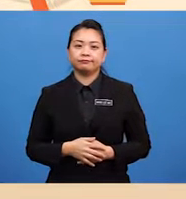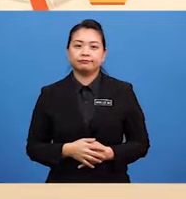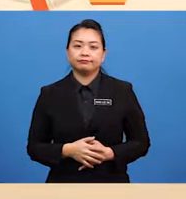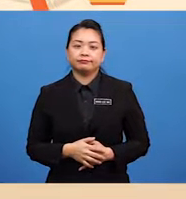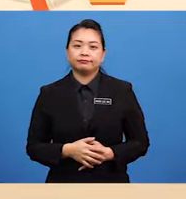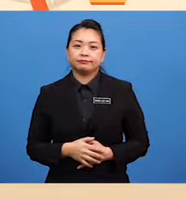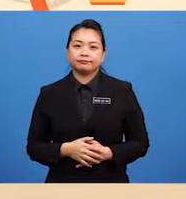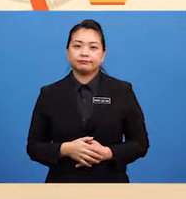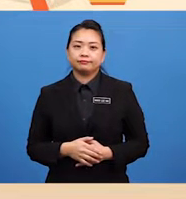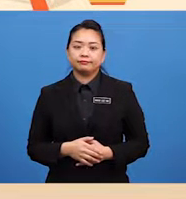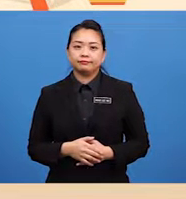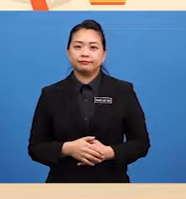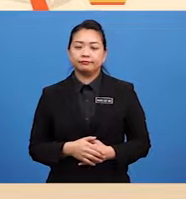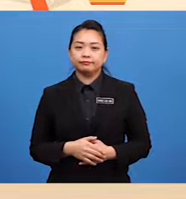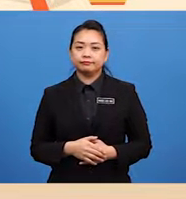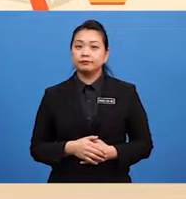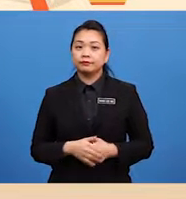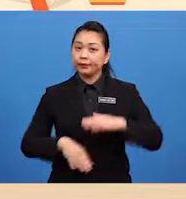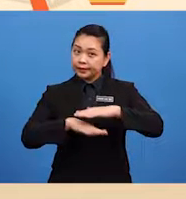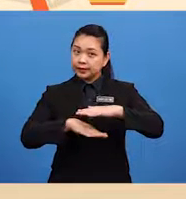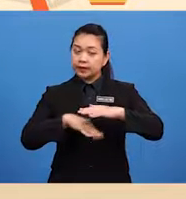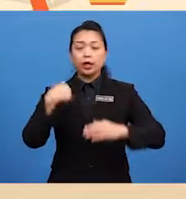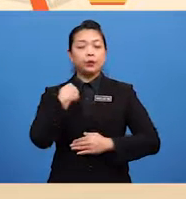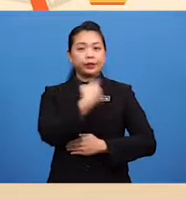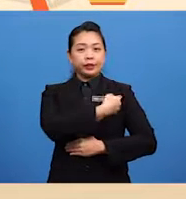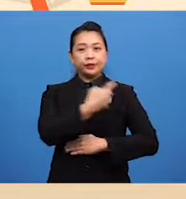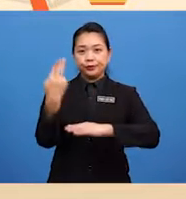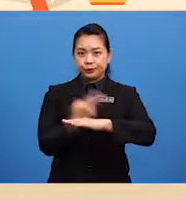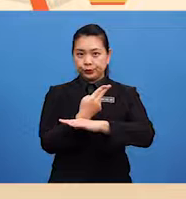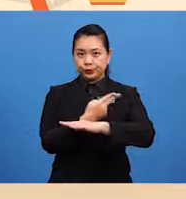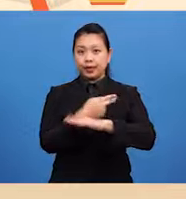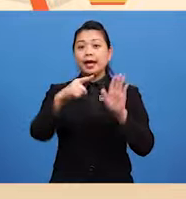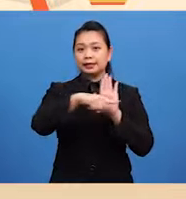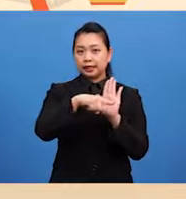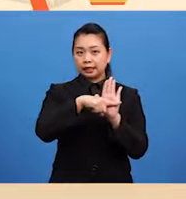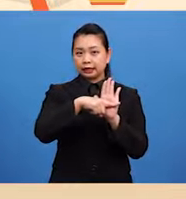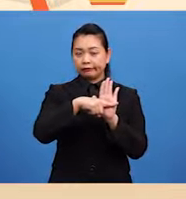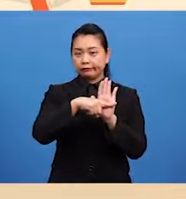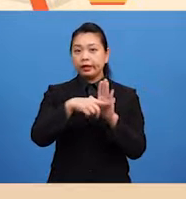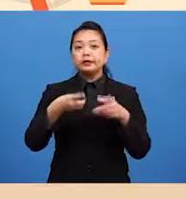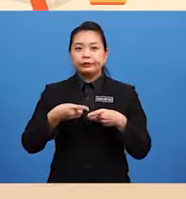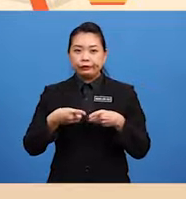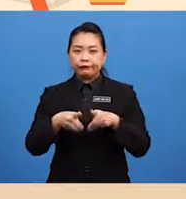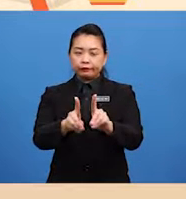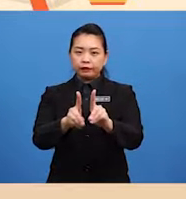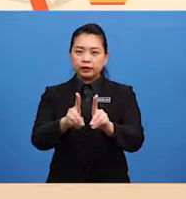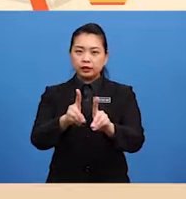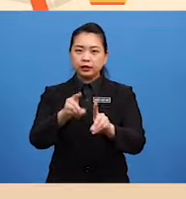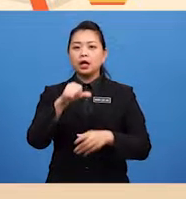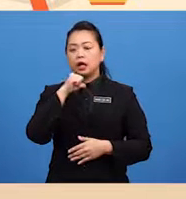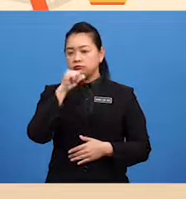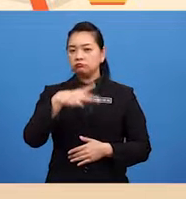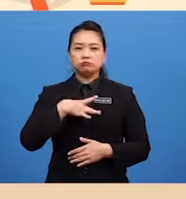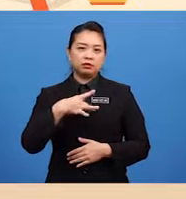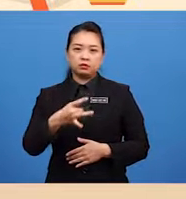Basically, we use negative adjective During unpleasant,